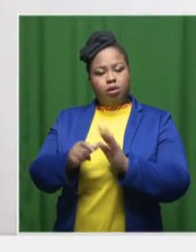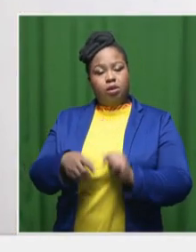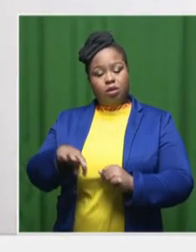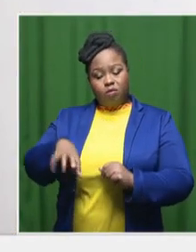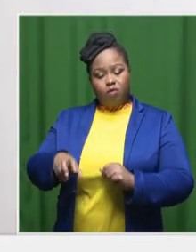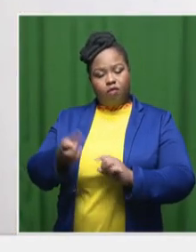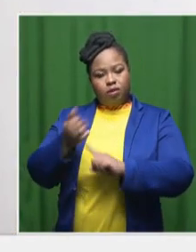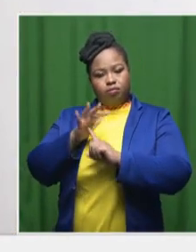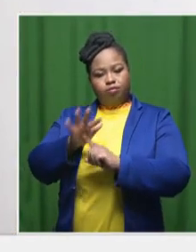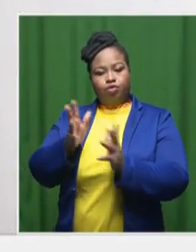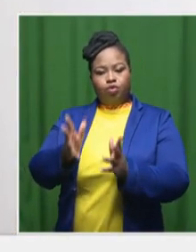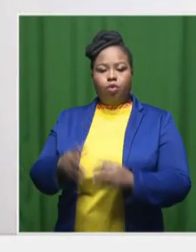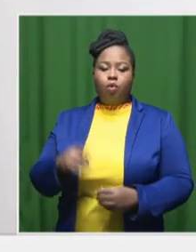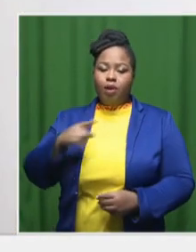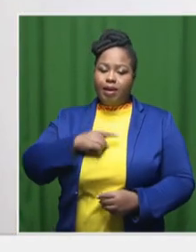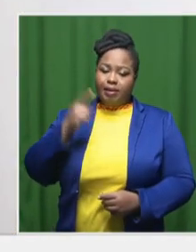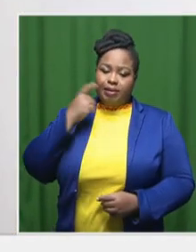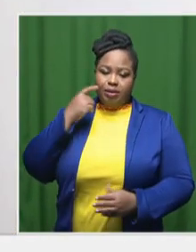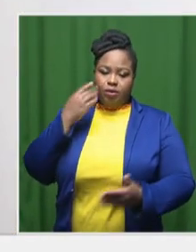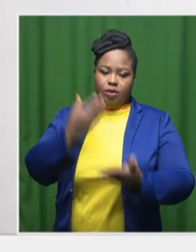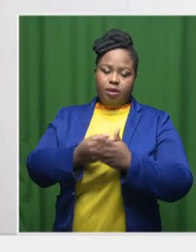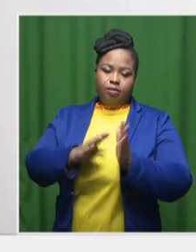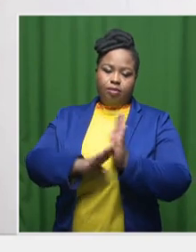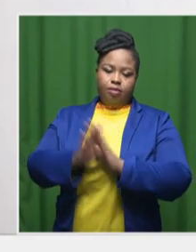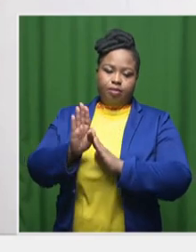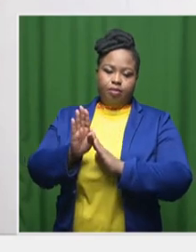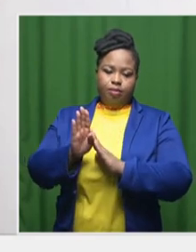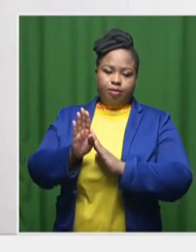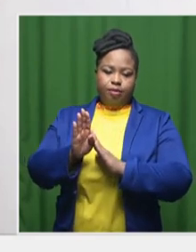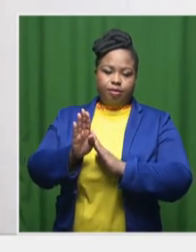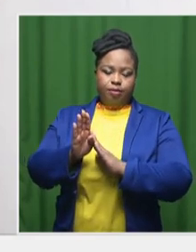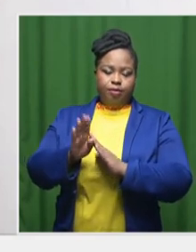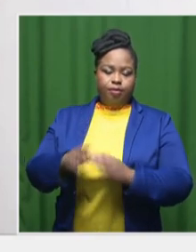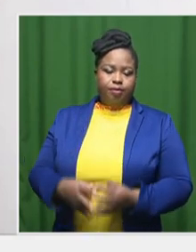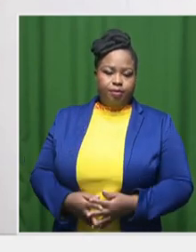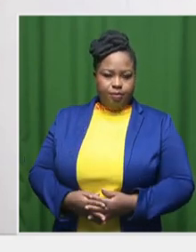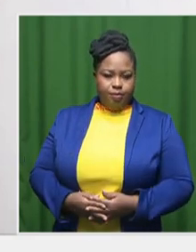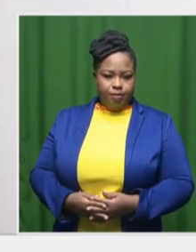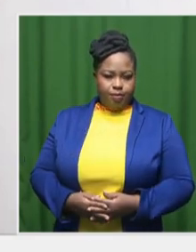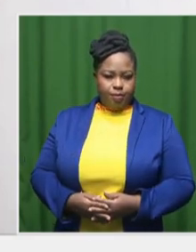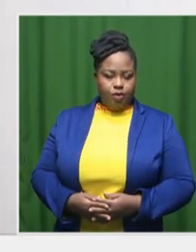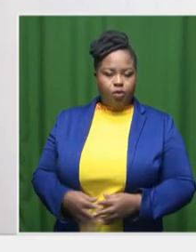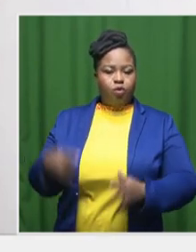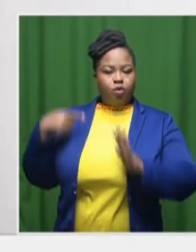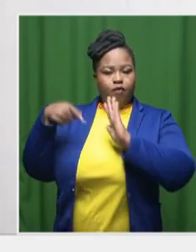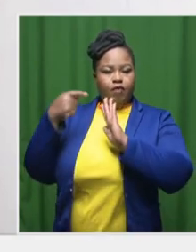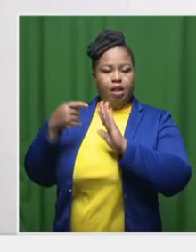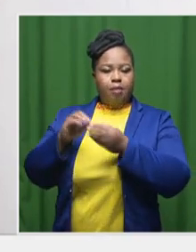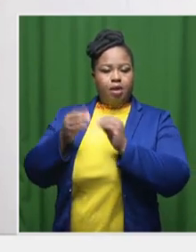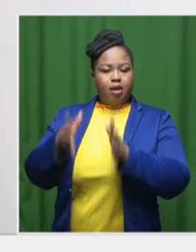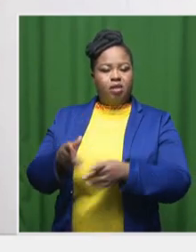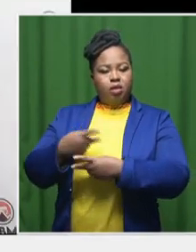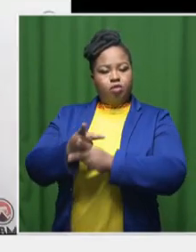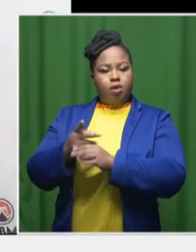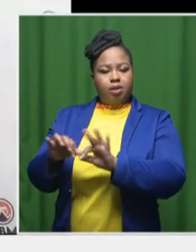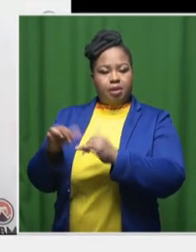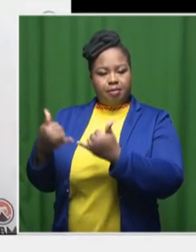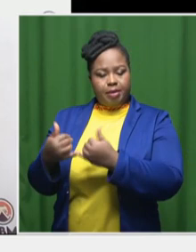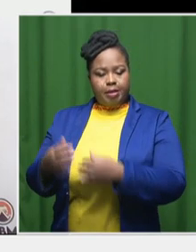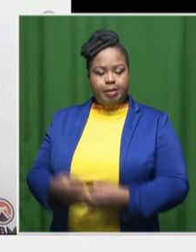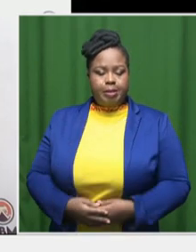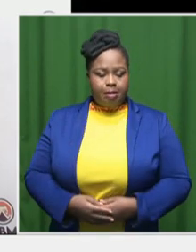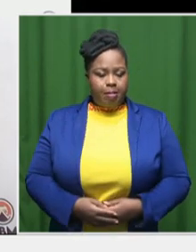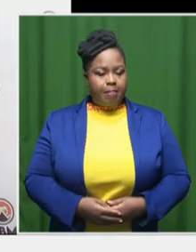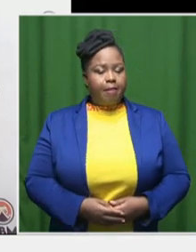province so that we can grow as film makers and film production companies. Right. Pagamisa, let me